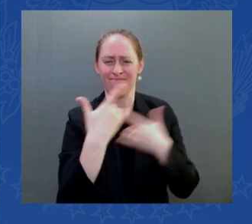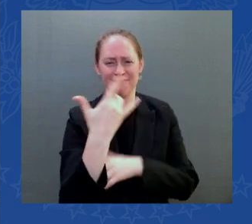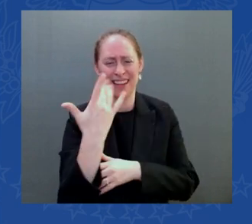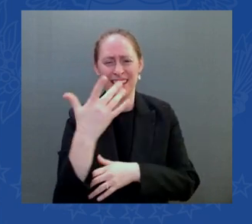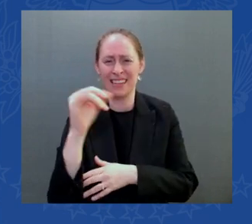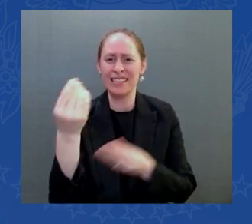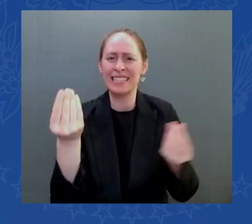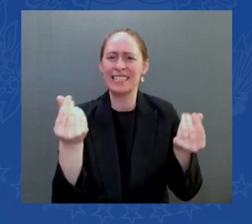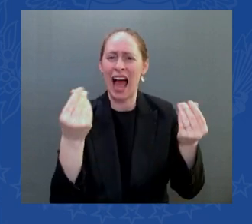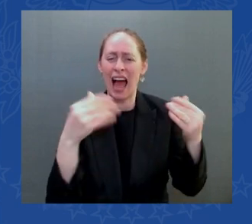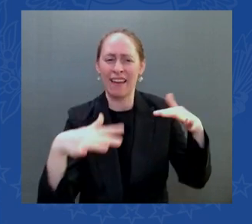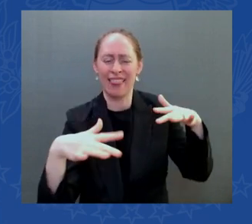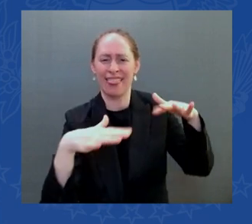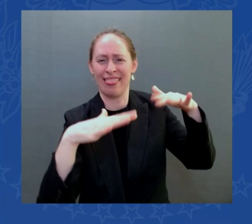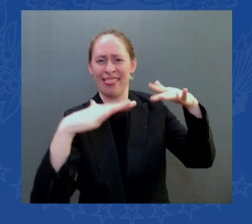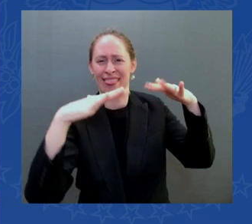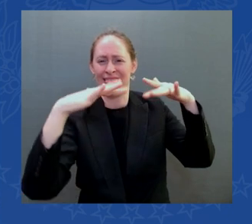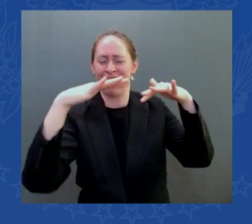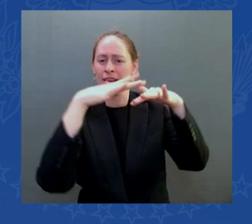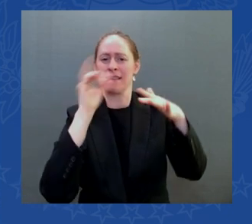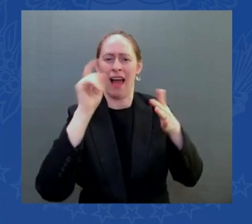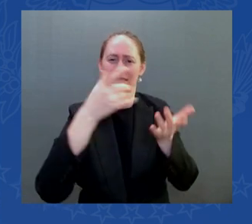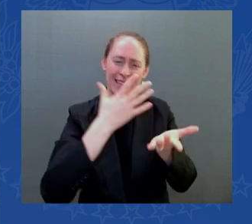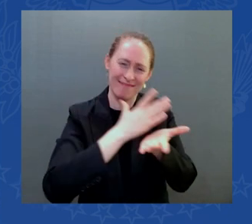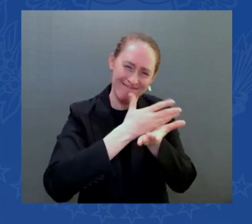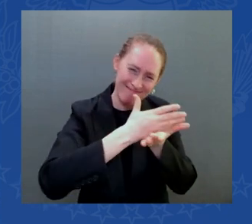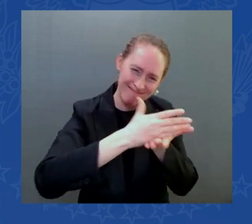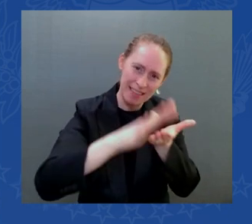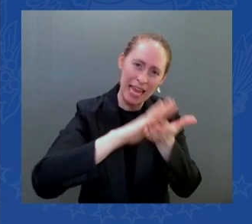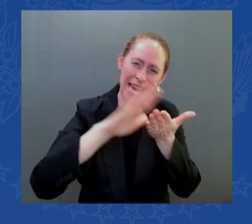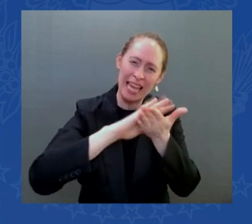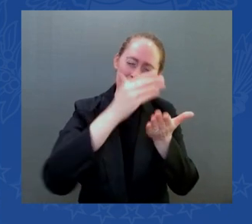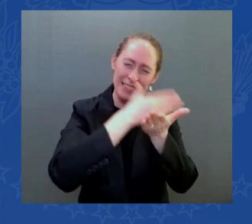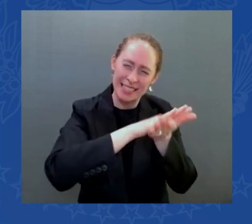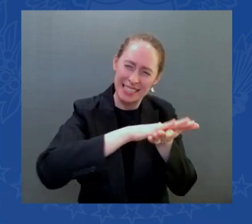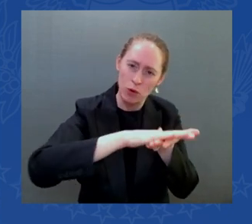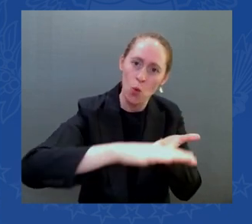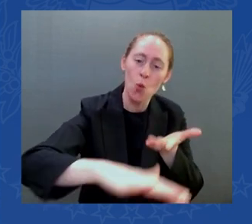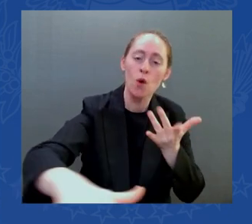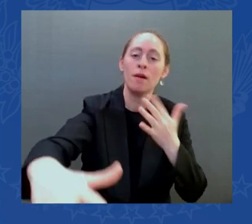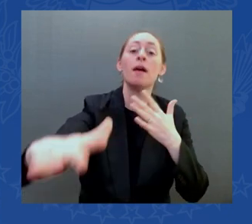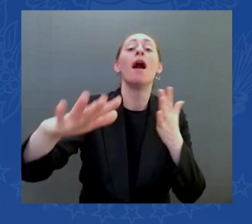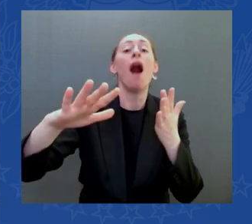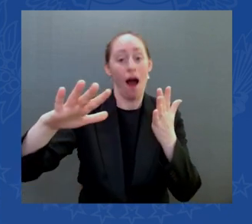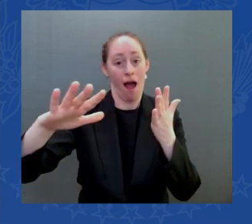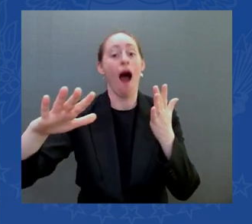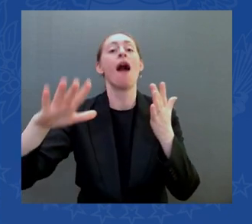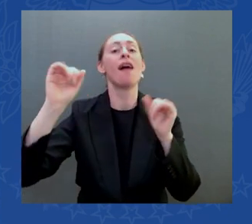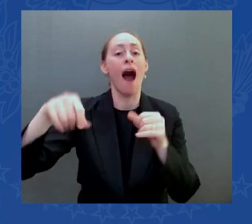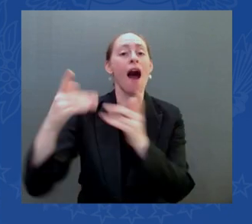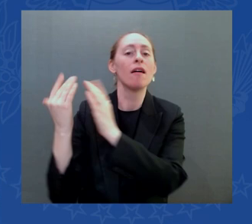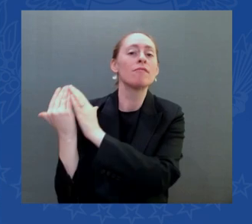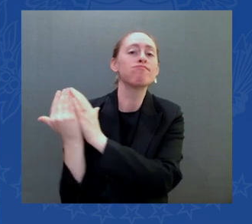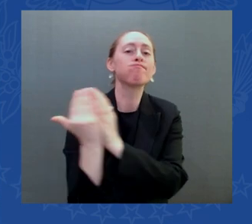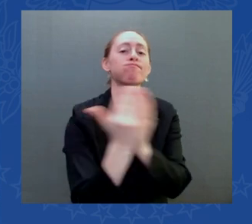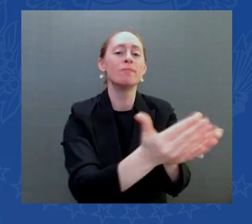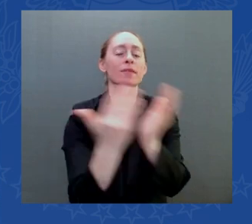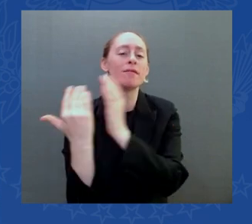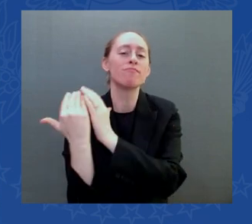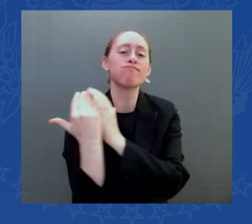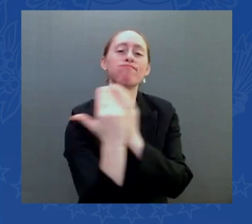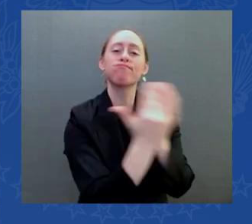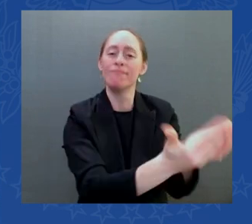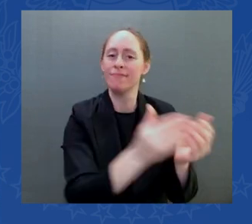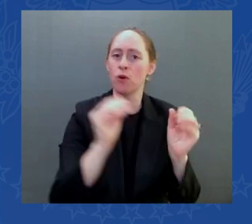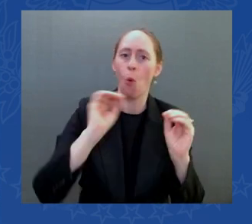port is open for business and will be for a long time and we're sending the same message with our investments in roads and bridges